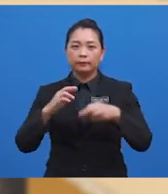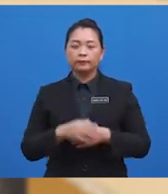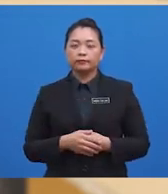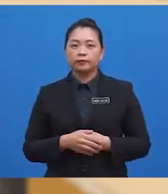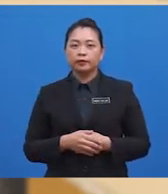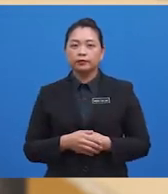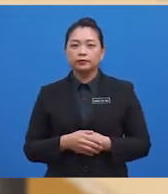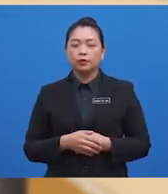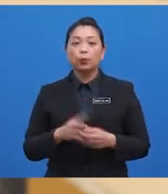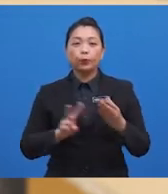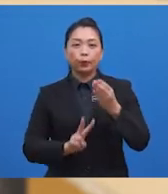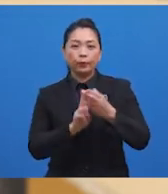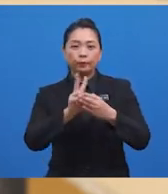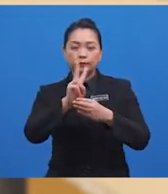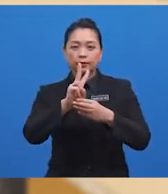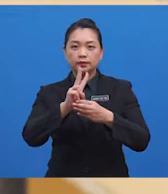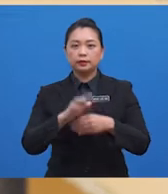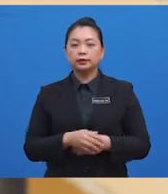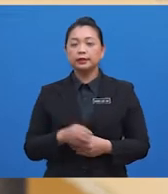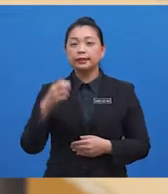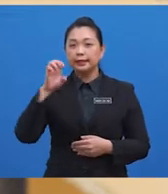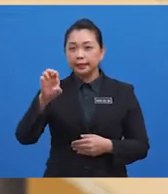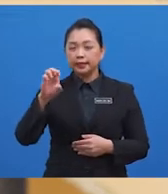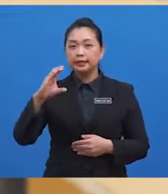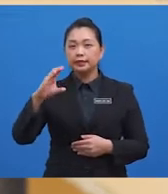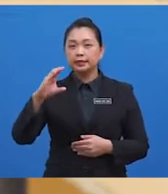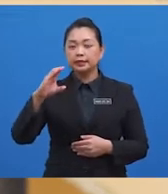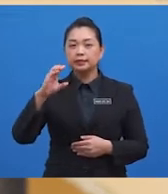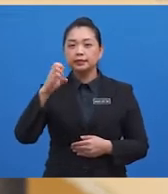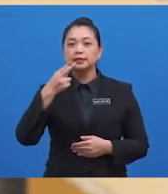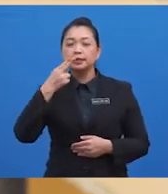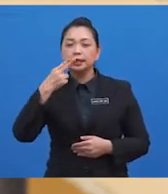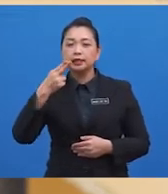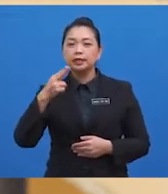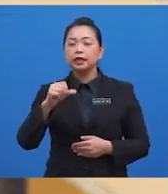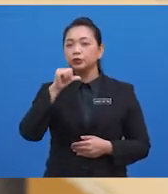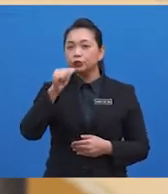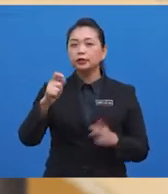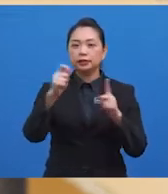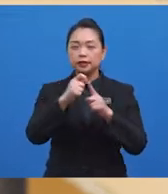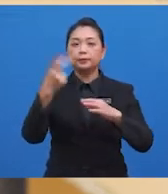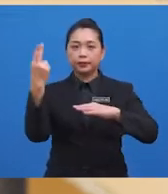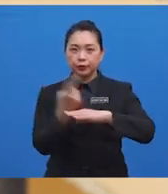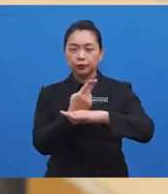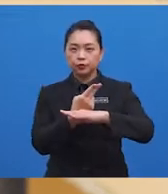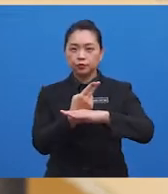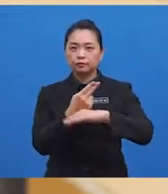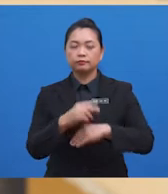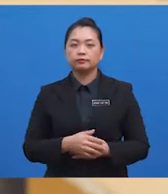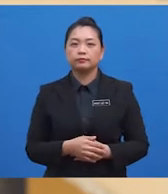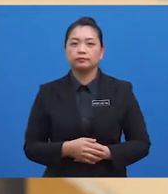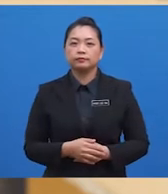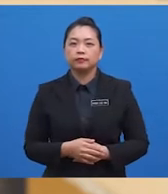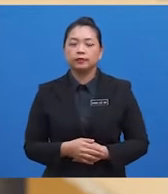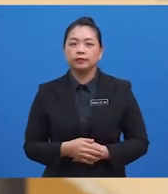Instead of the term vaping, the term e-cigarettes is used, and clearly it is not the term used for this particular